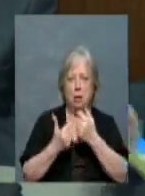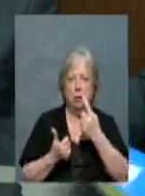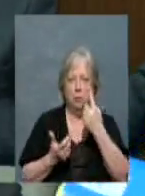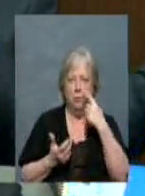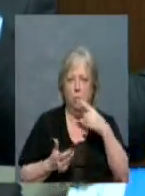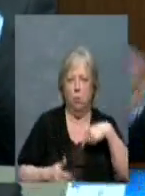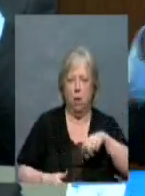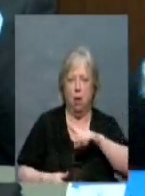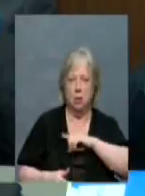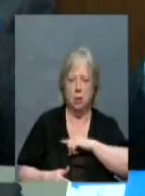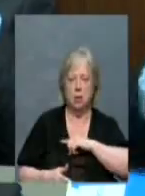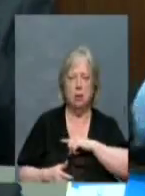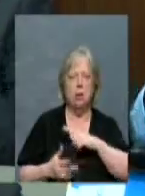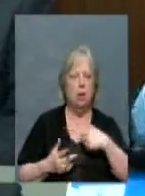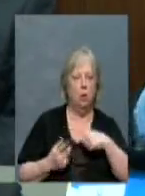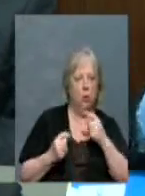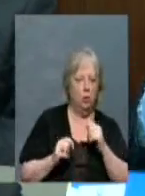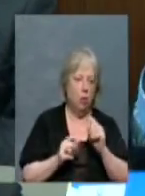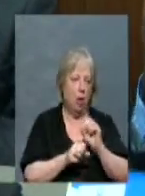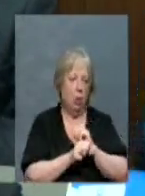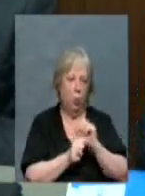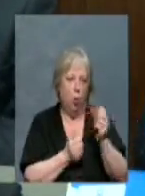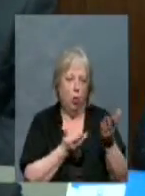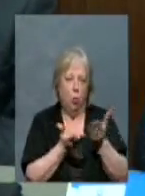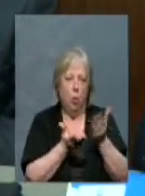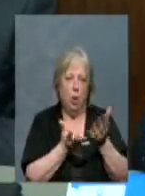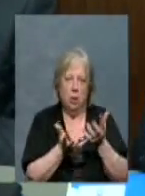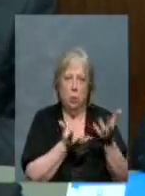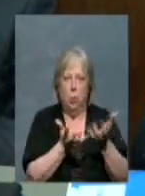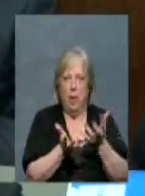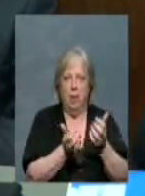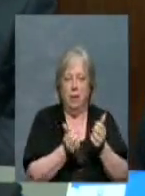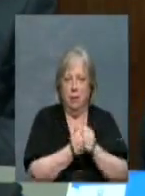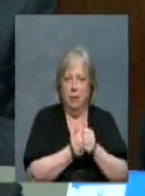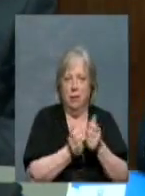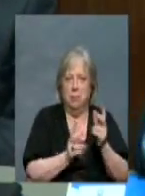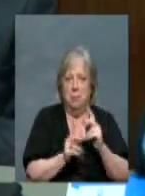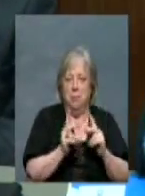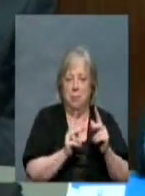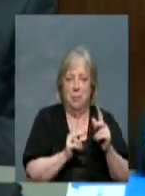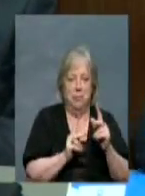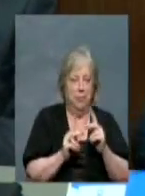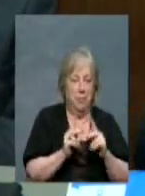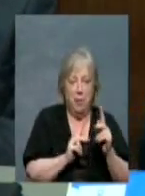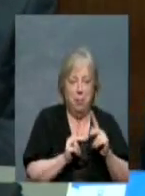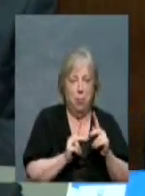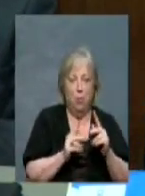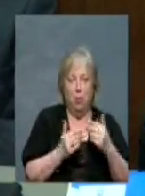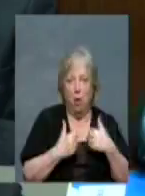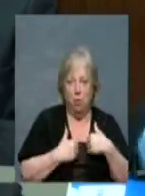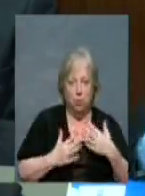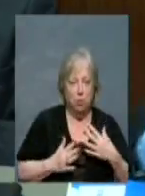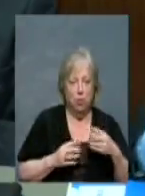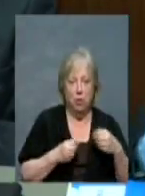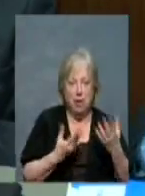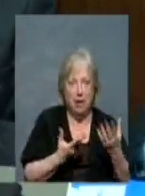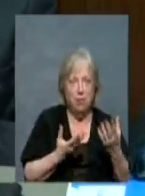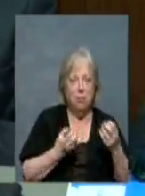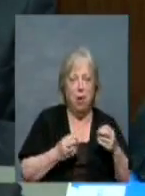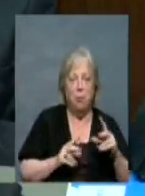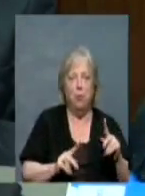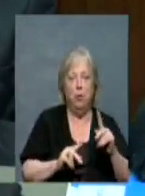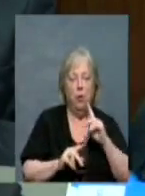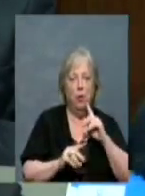some ways, but we try to work with. The message that I've said to our team is try to work with them, give them opportunities.